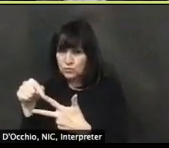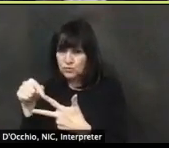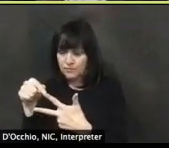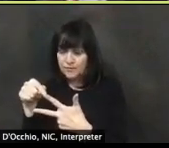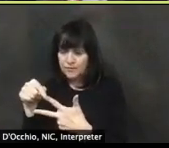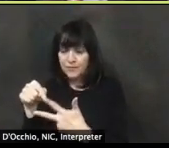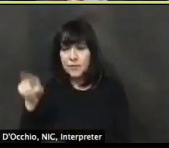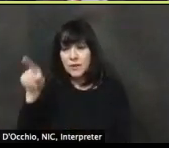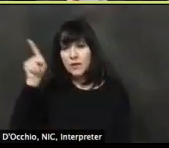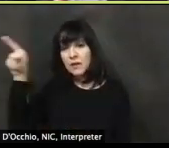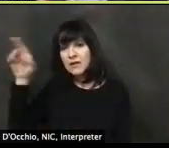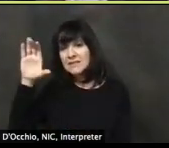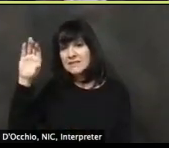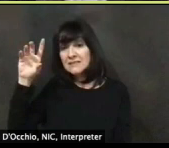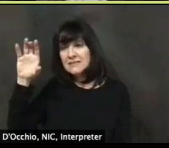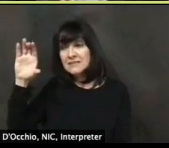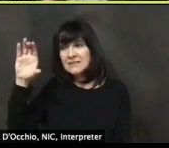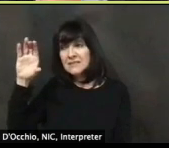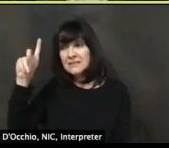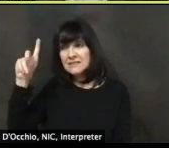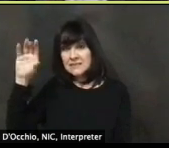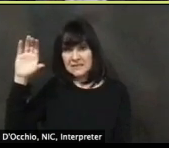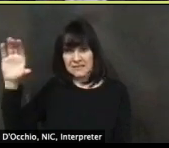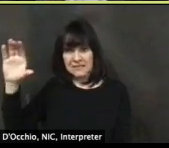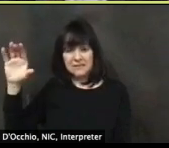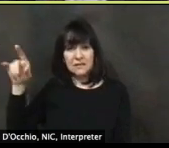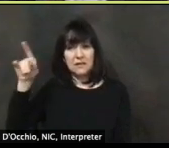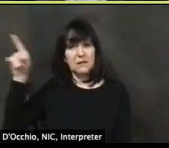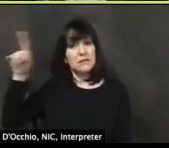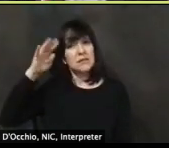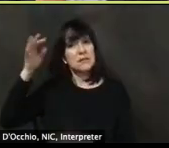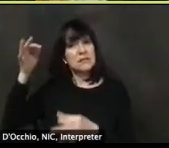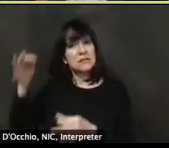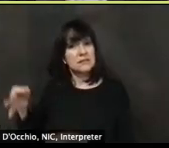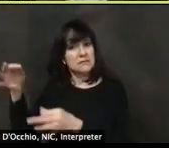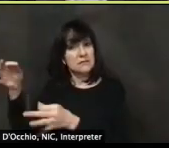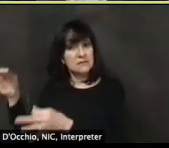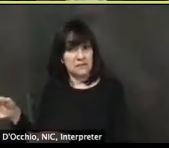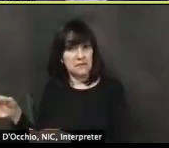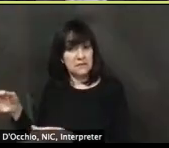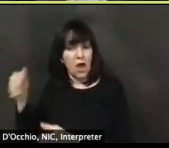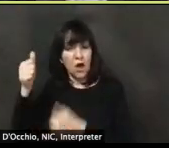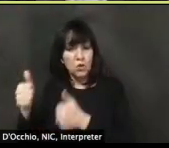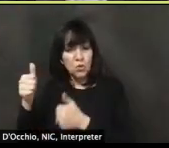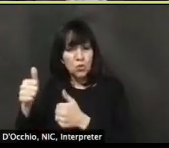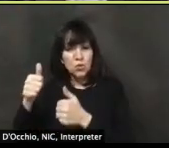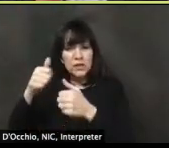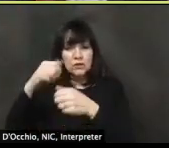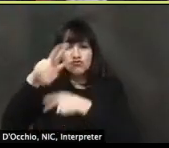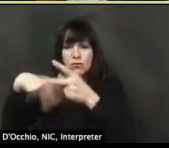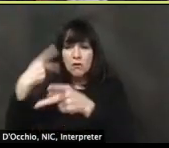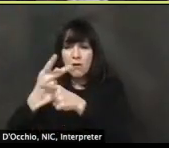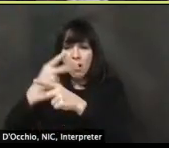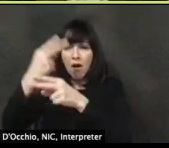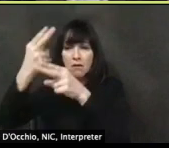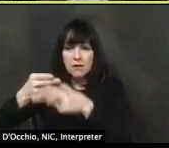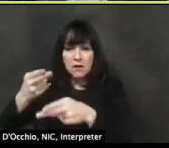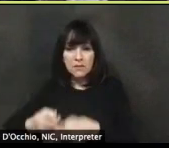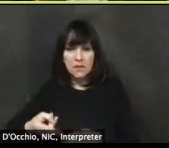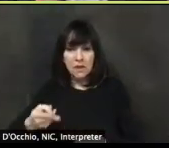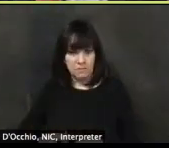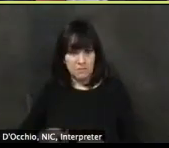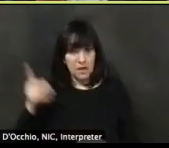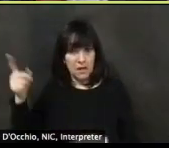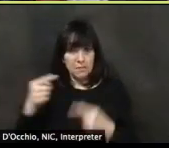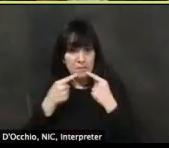three, that doesn't just mean it reopens and goes back to normal. So, uh, summer camps, just like, uh, restaurants,